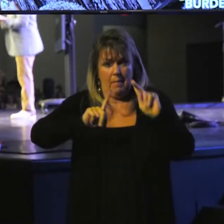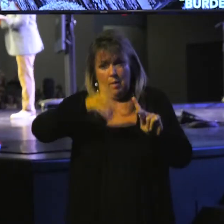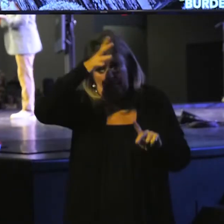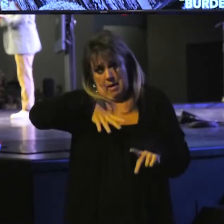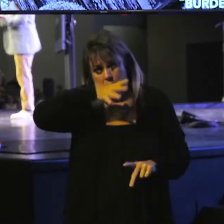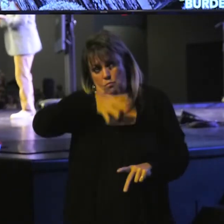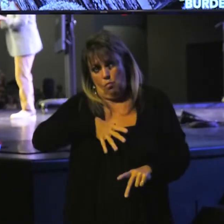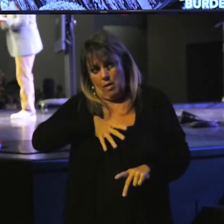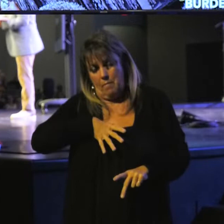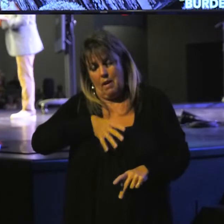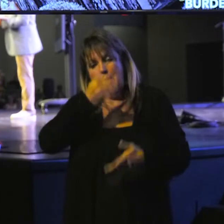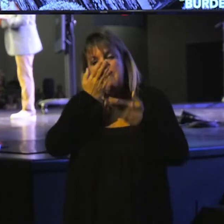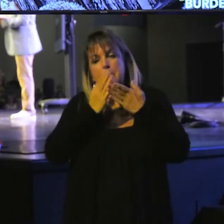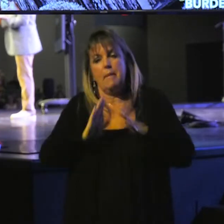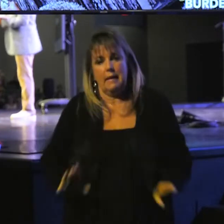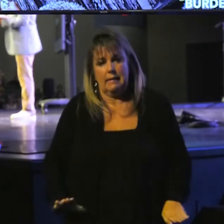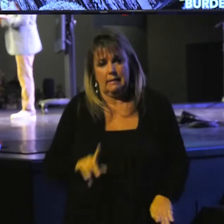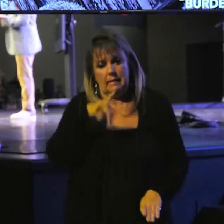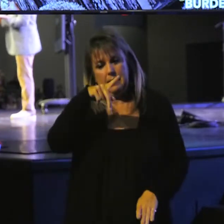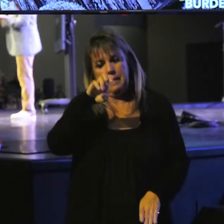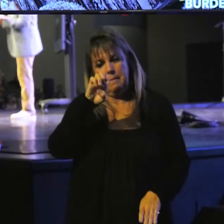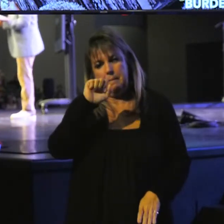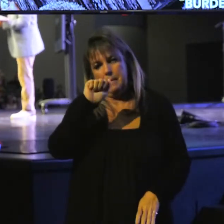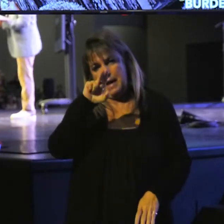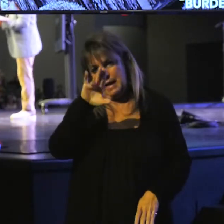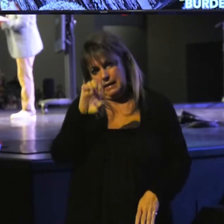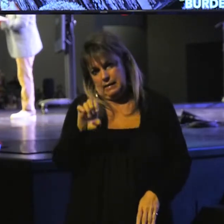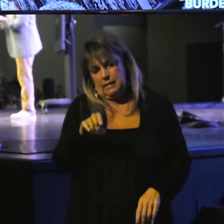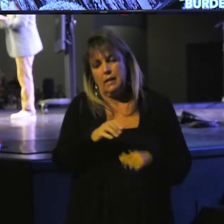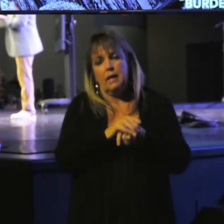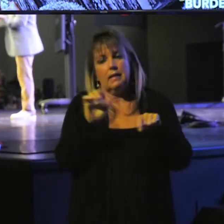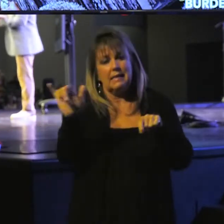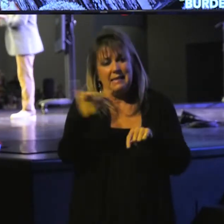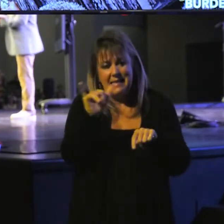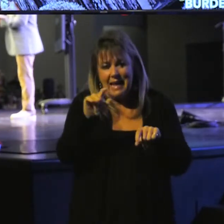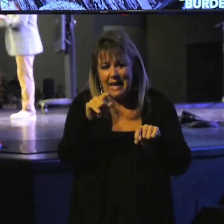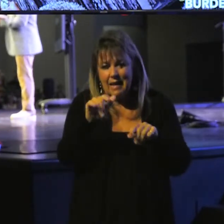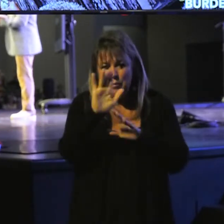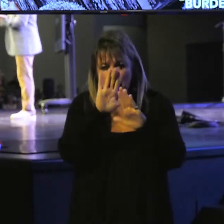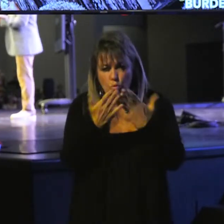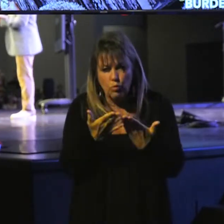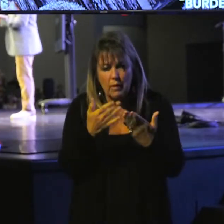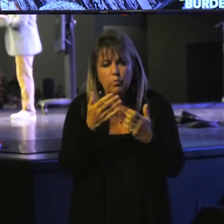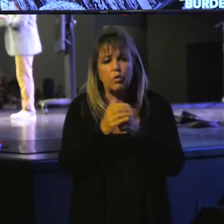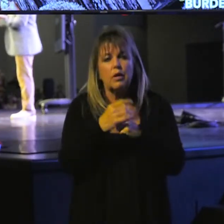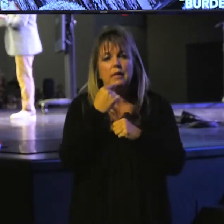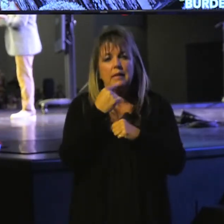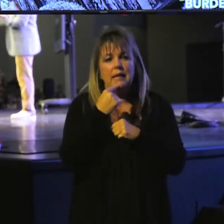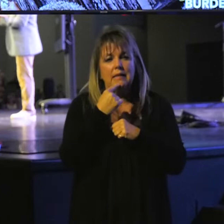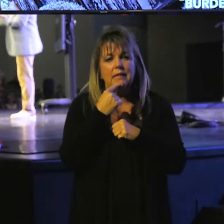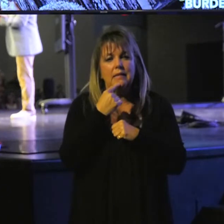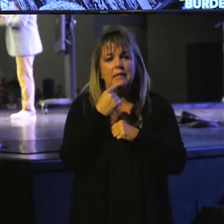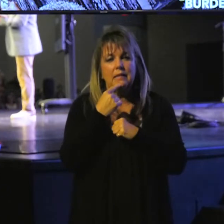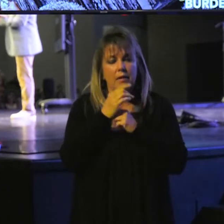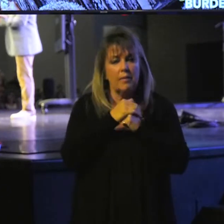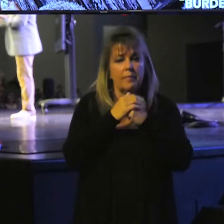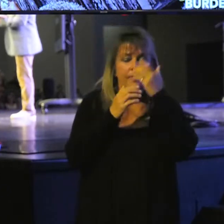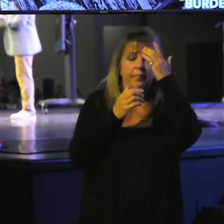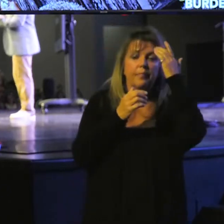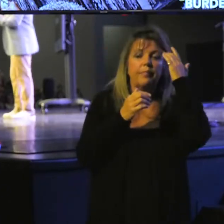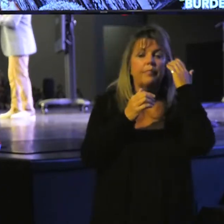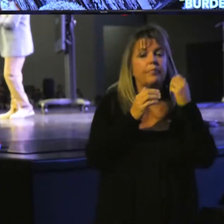men and women of peace. But the same scripture says that we don't move off the truth